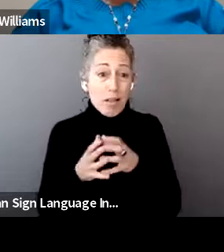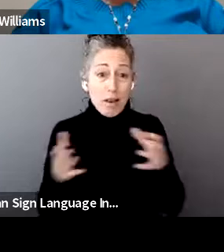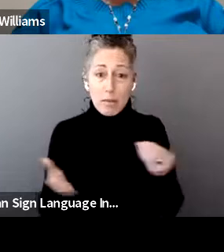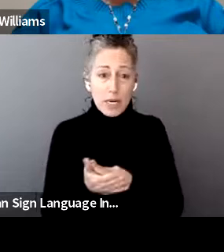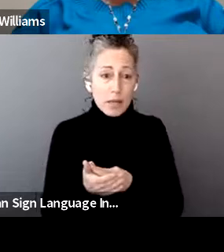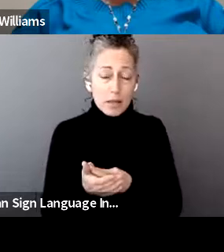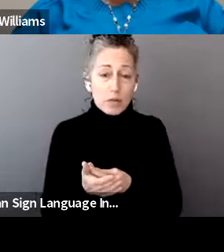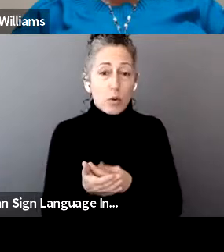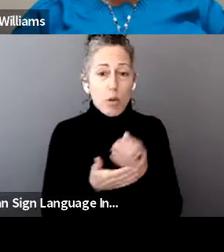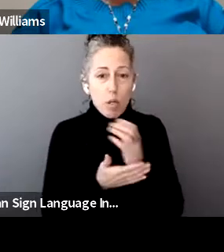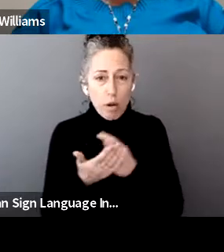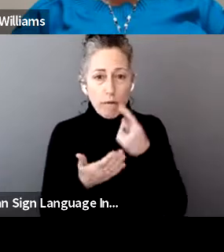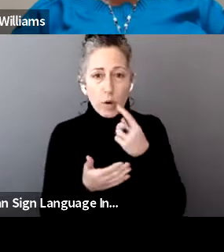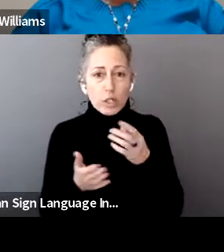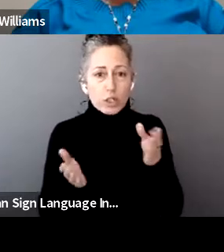services that are available to you and utilize them.